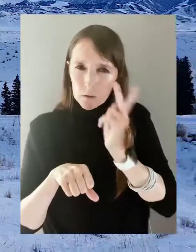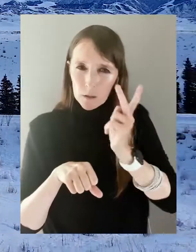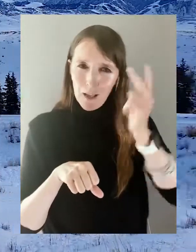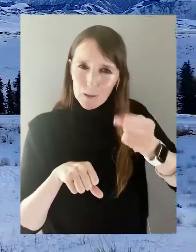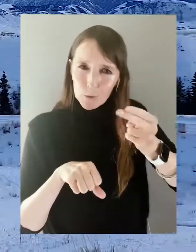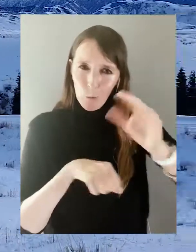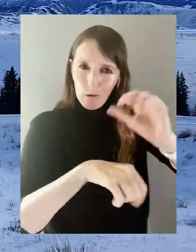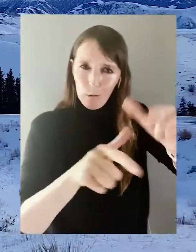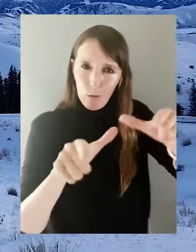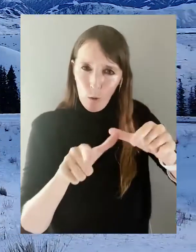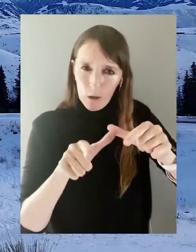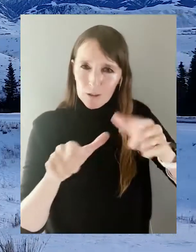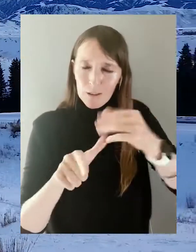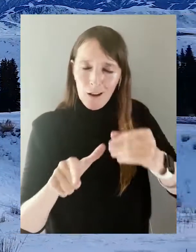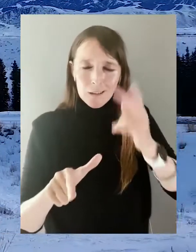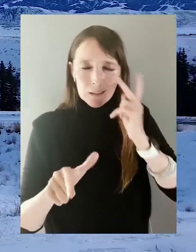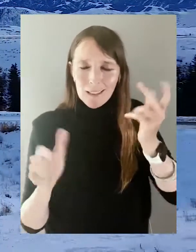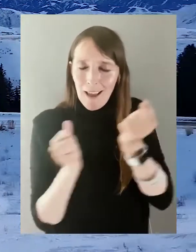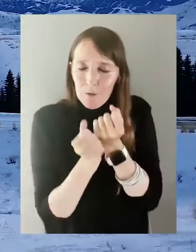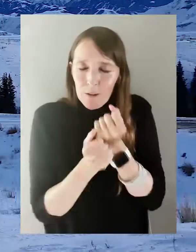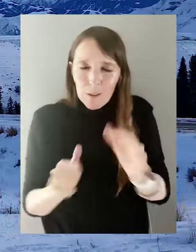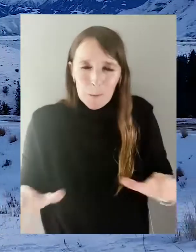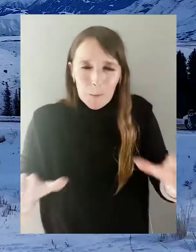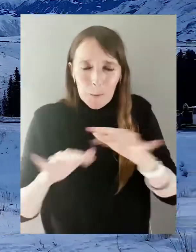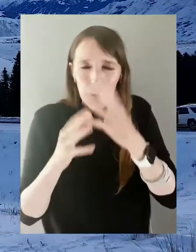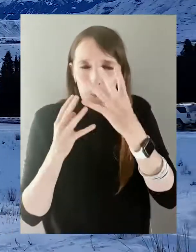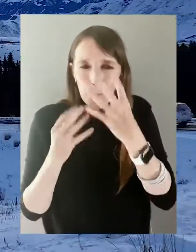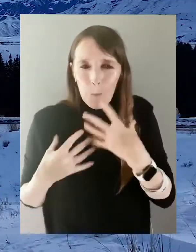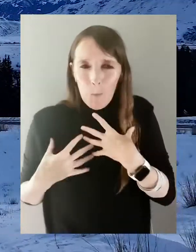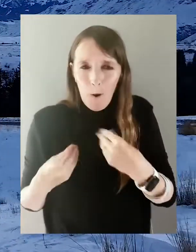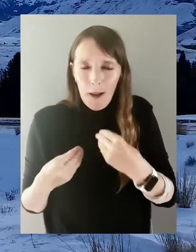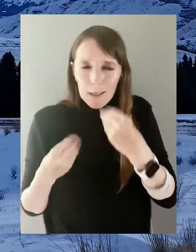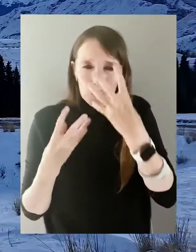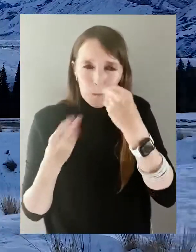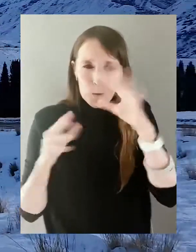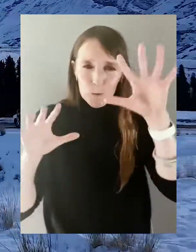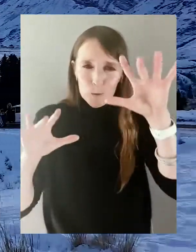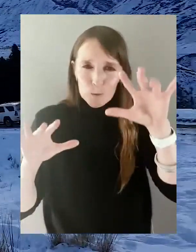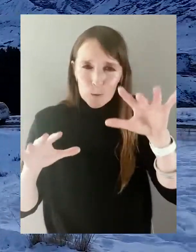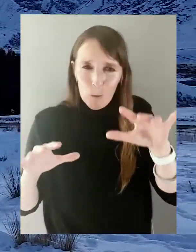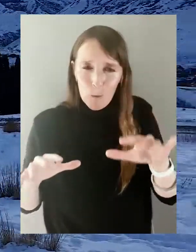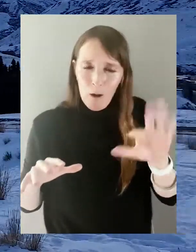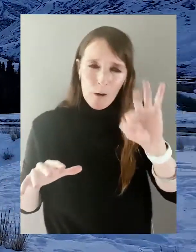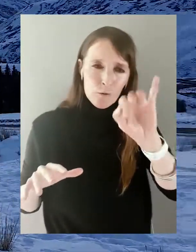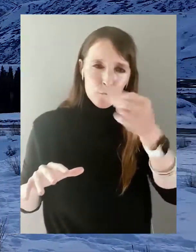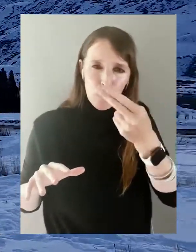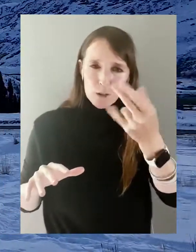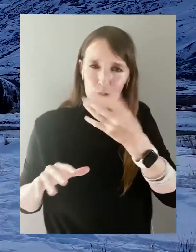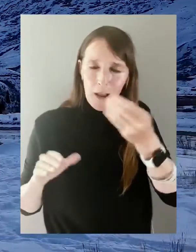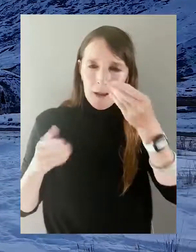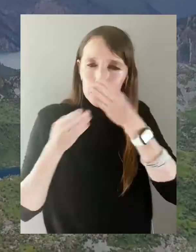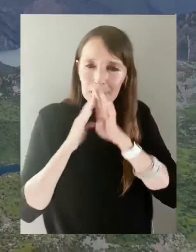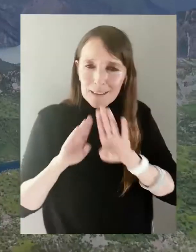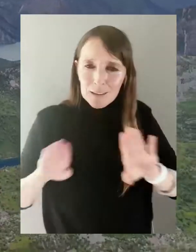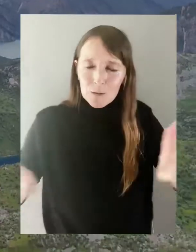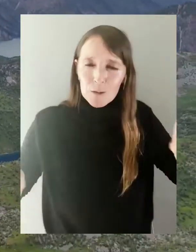sites and scenery covered in white blanket of snow and enjoy the freshness and serenity.